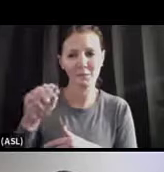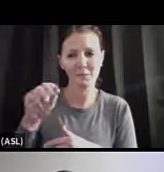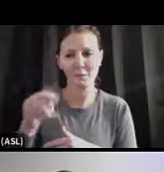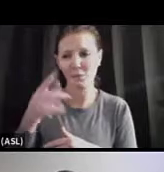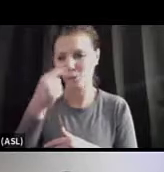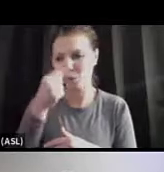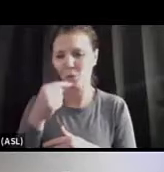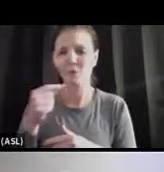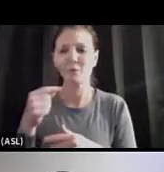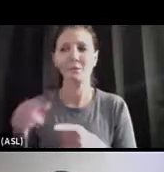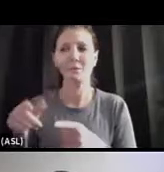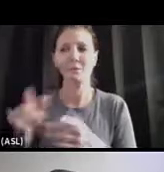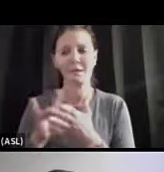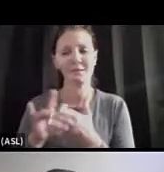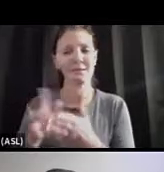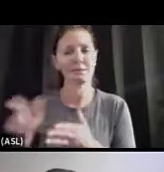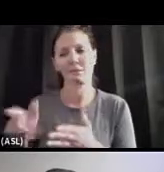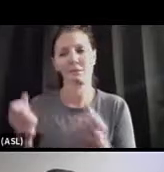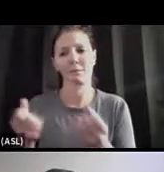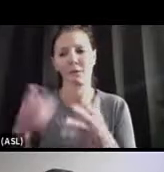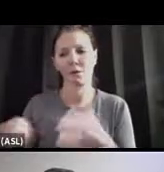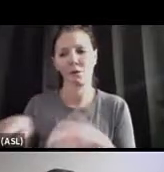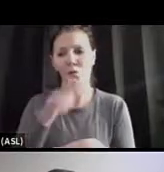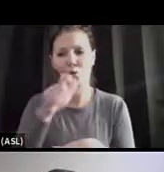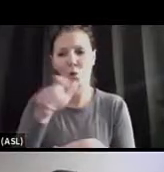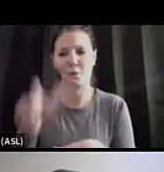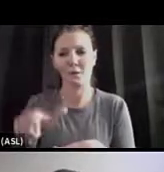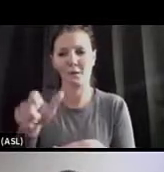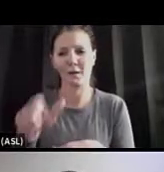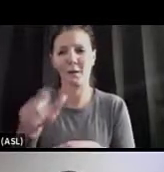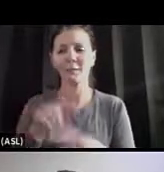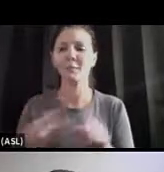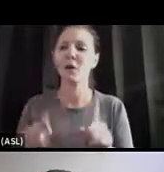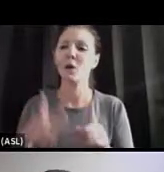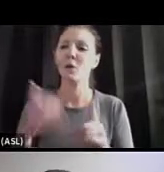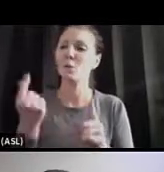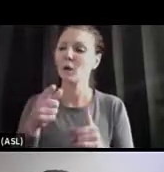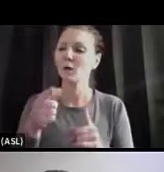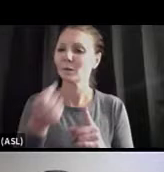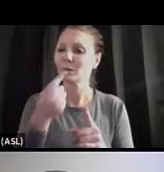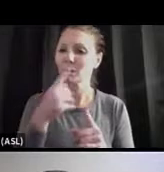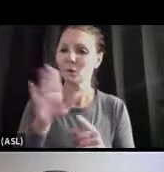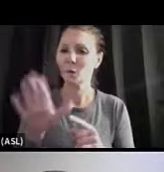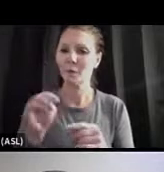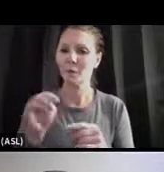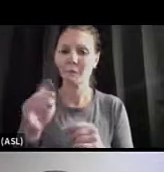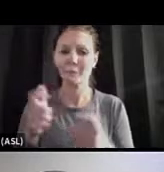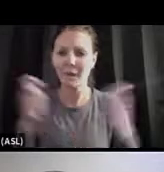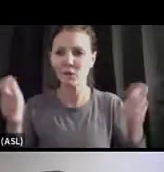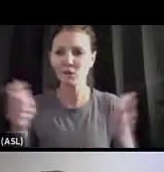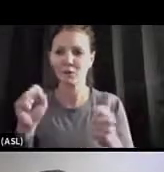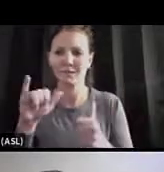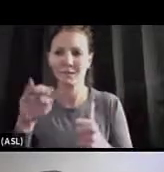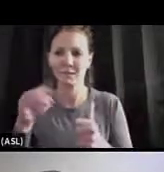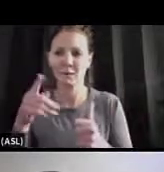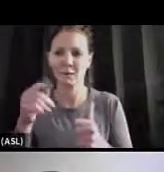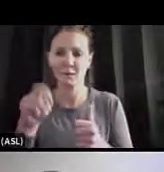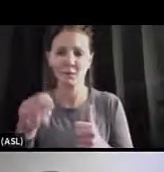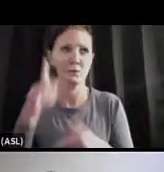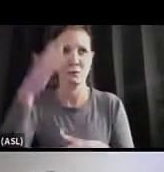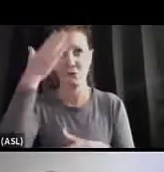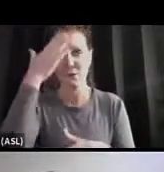there you may not need. But a medicine to treat each of your major symptoms. Tylenol, you know, for fevers and aches and pains,